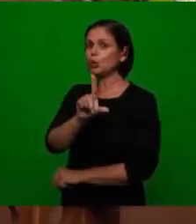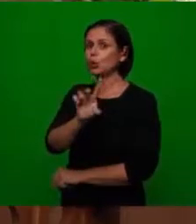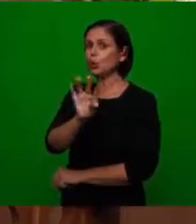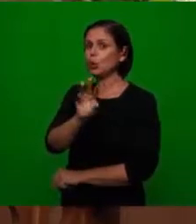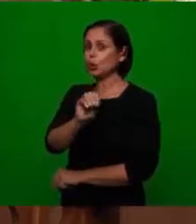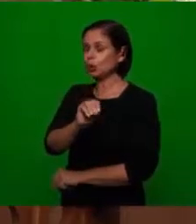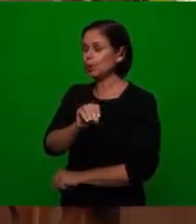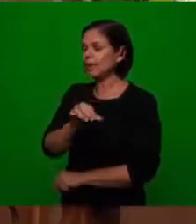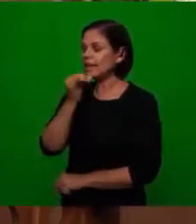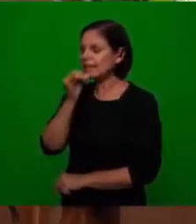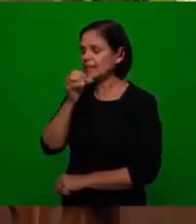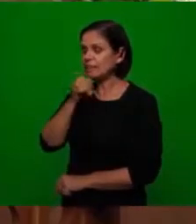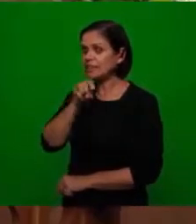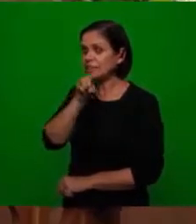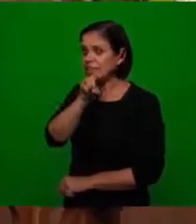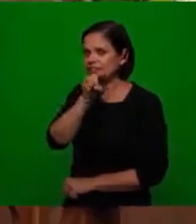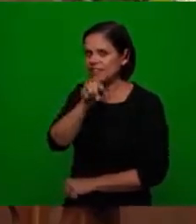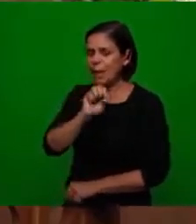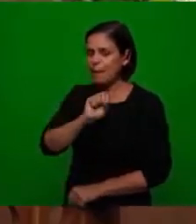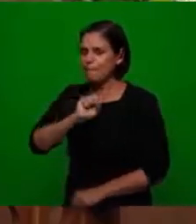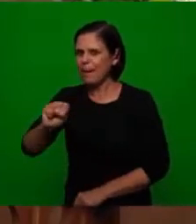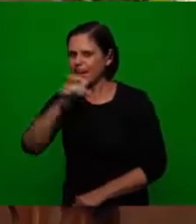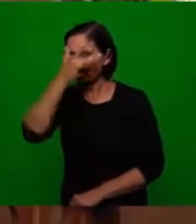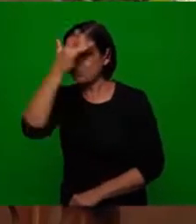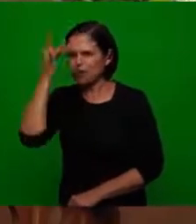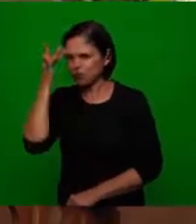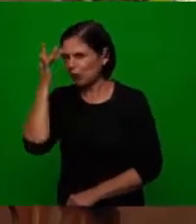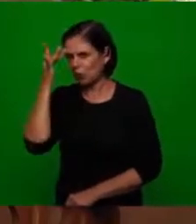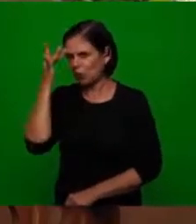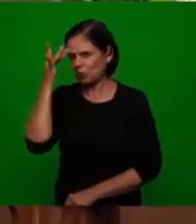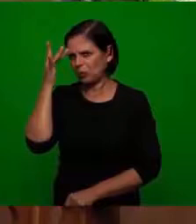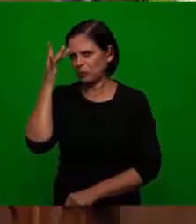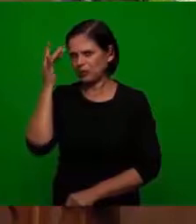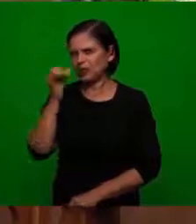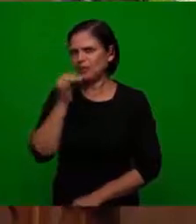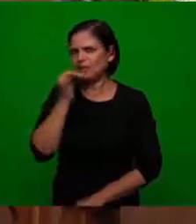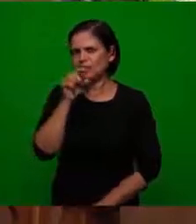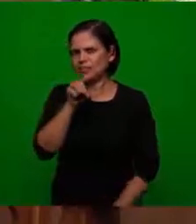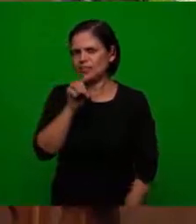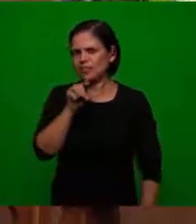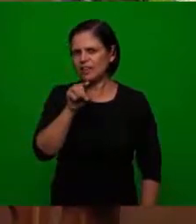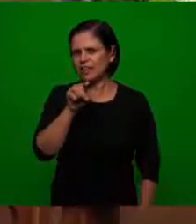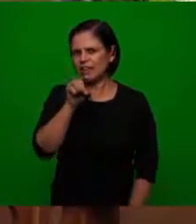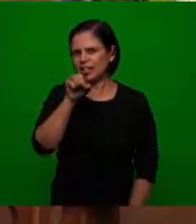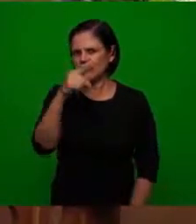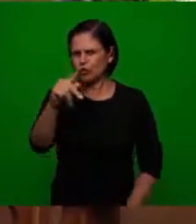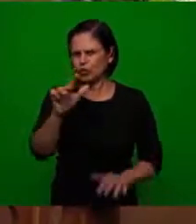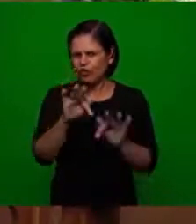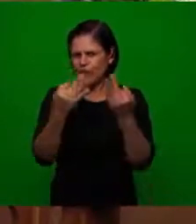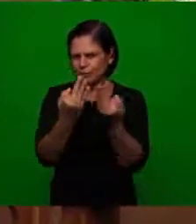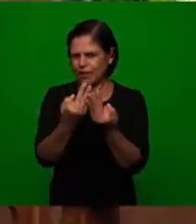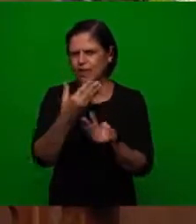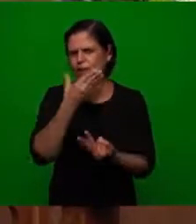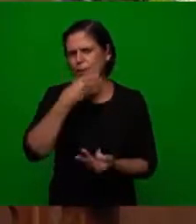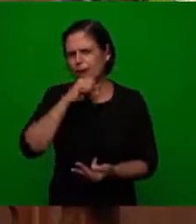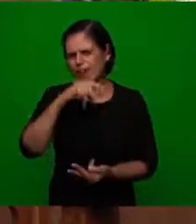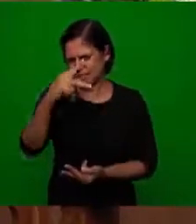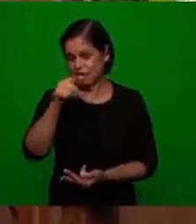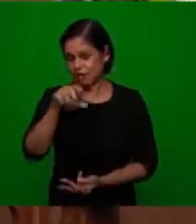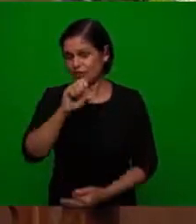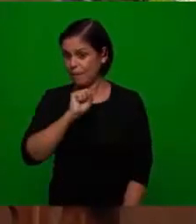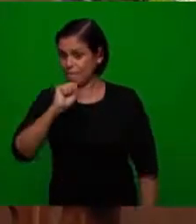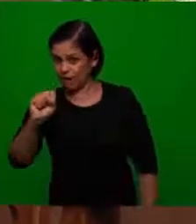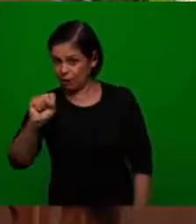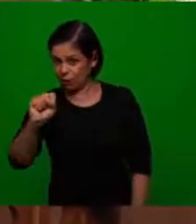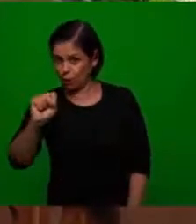adult so if you committed a crime for example you killed someone of your family maybe